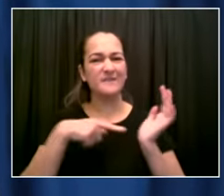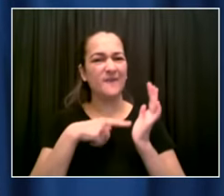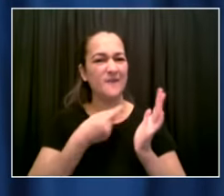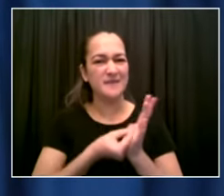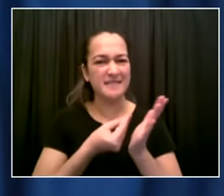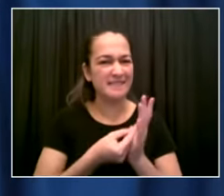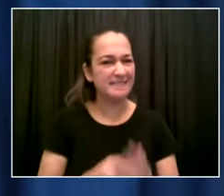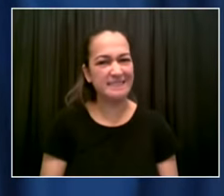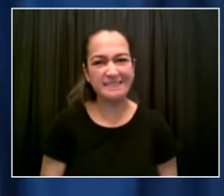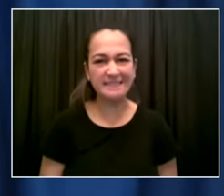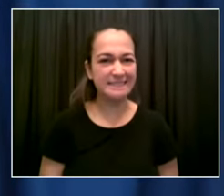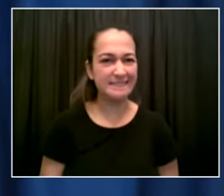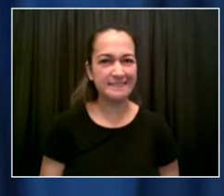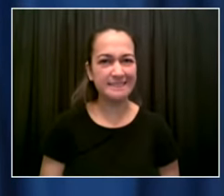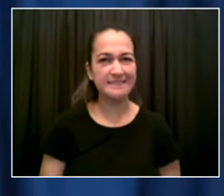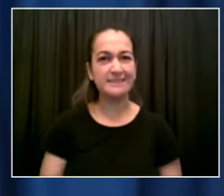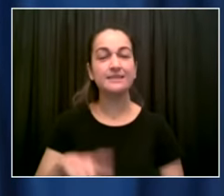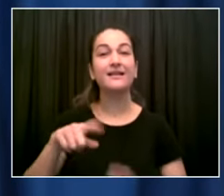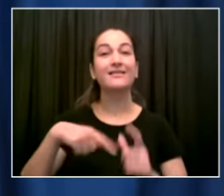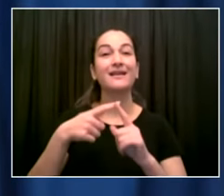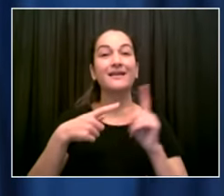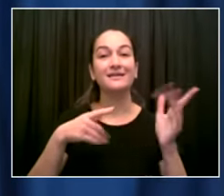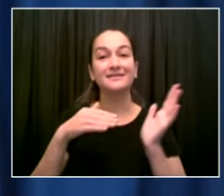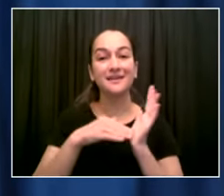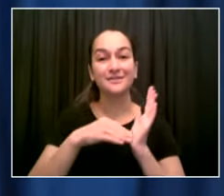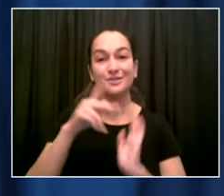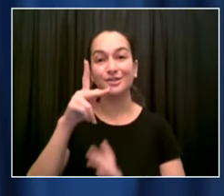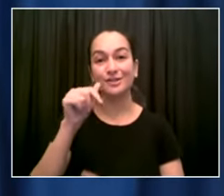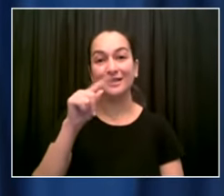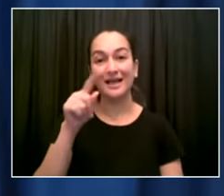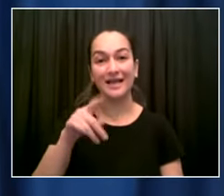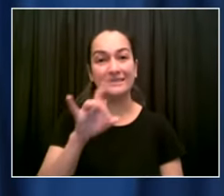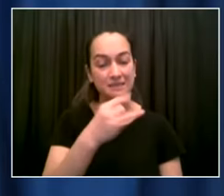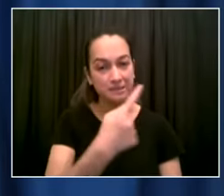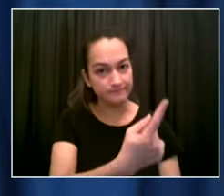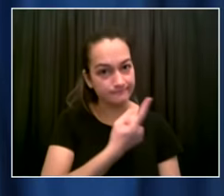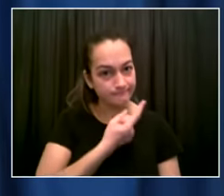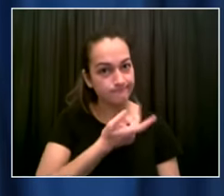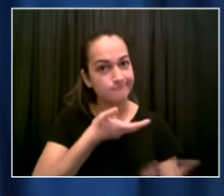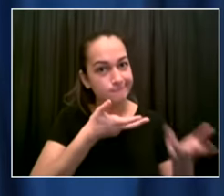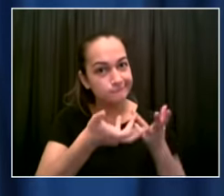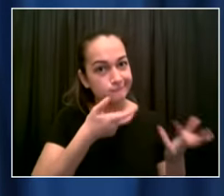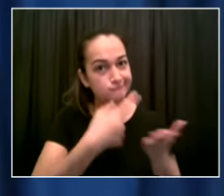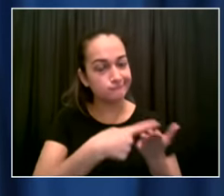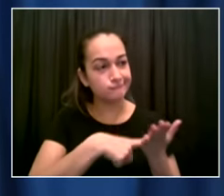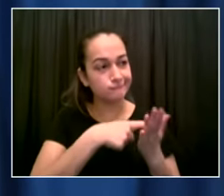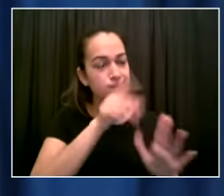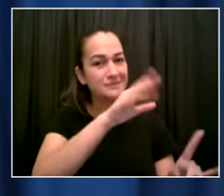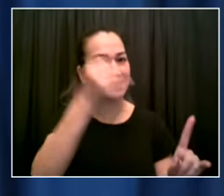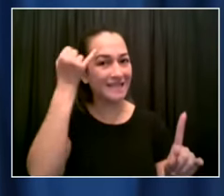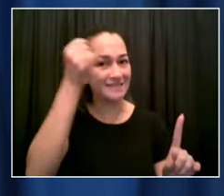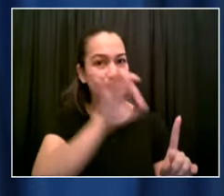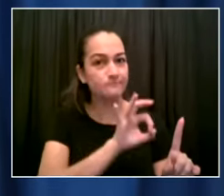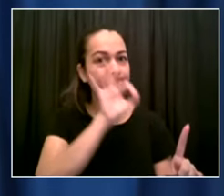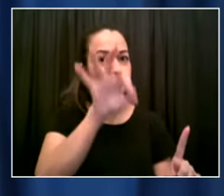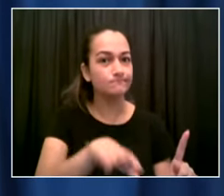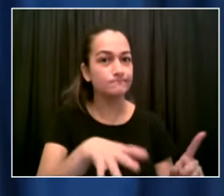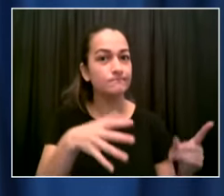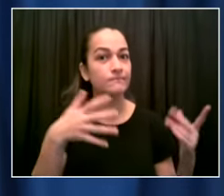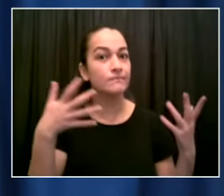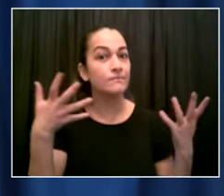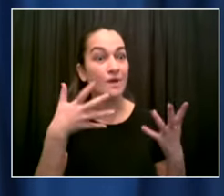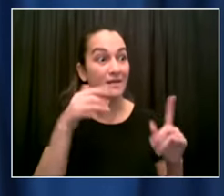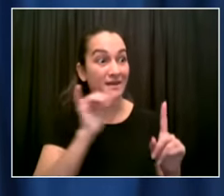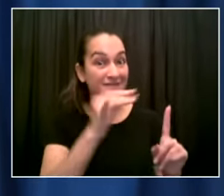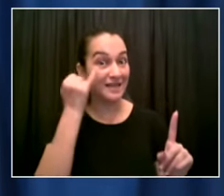we have an alternative and he's the one who said we have this beautiful brand new building essentially at the